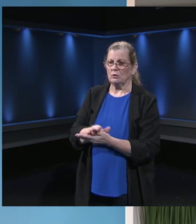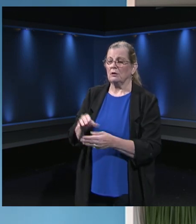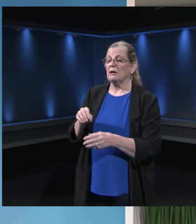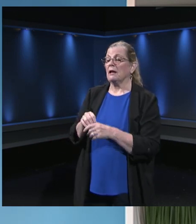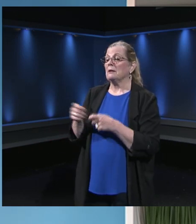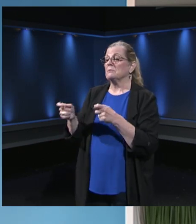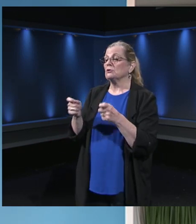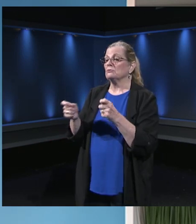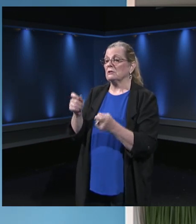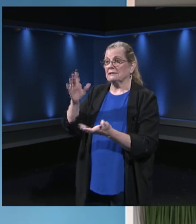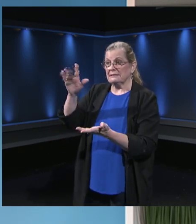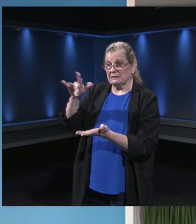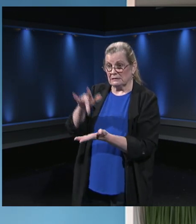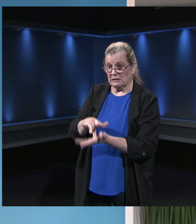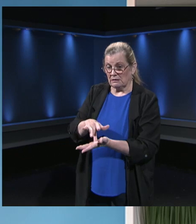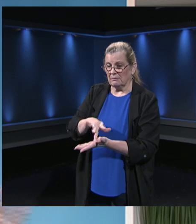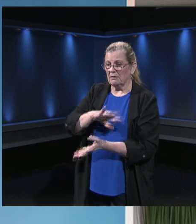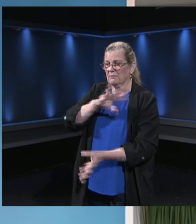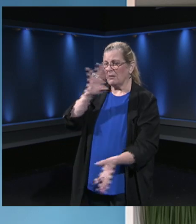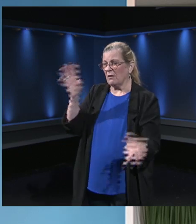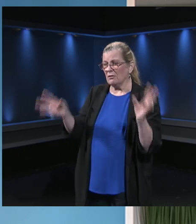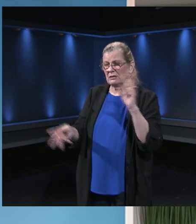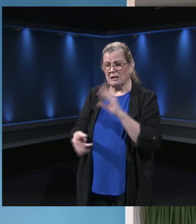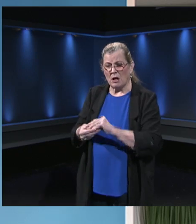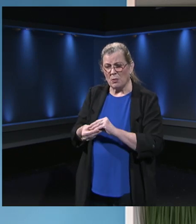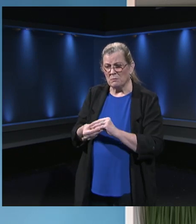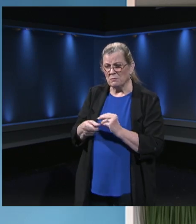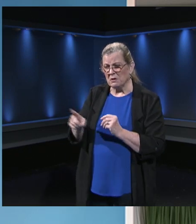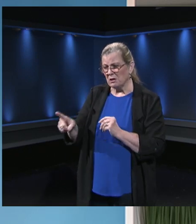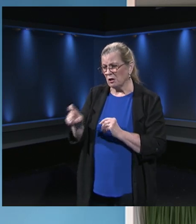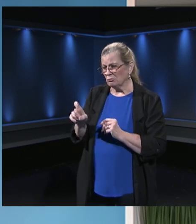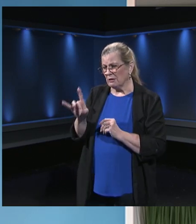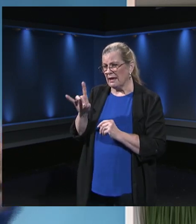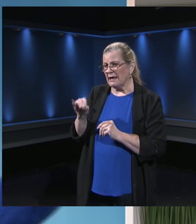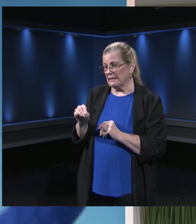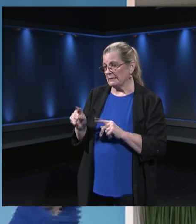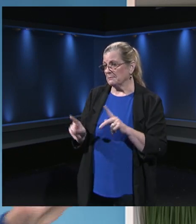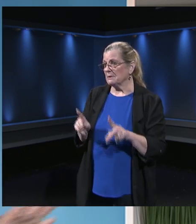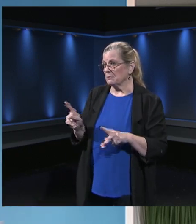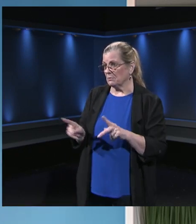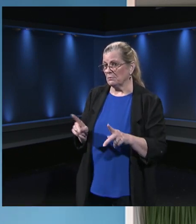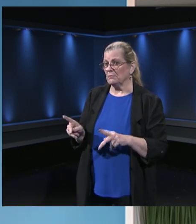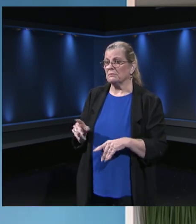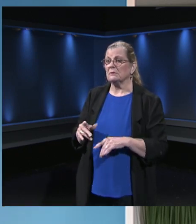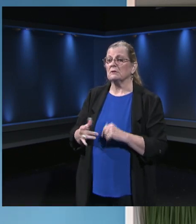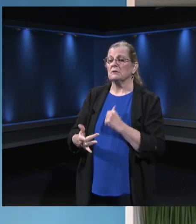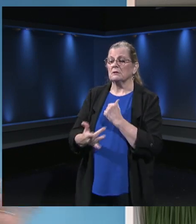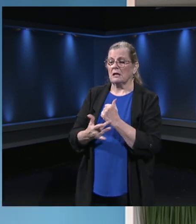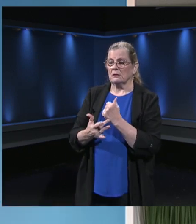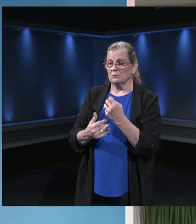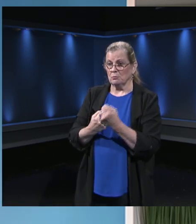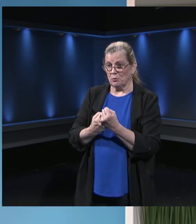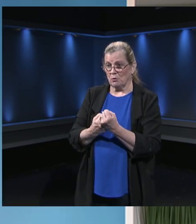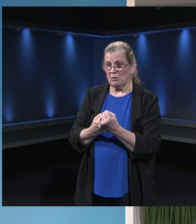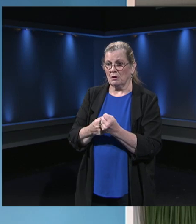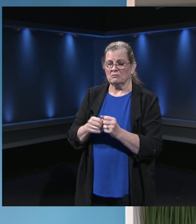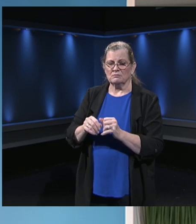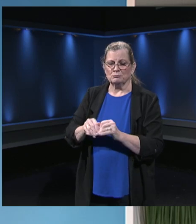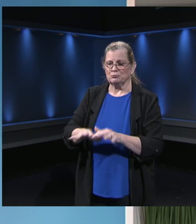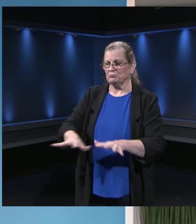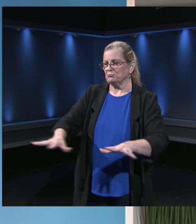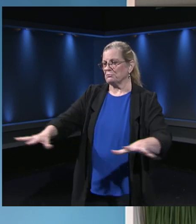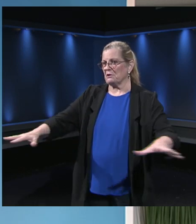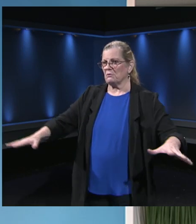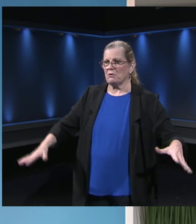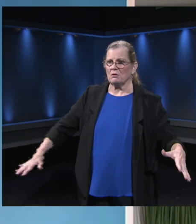if you add up all those folks, that's probably a total of about 180 support folks who are spread out all around the county providing support at